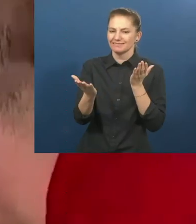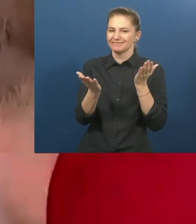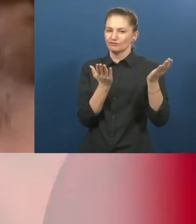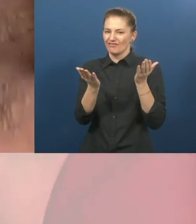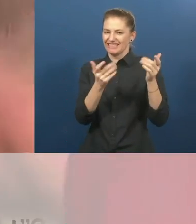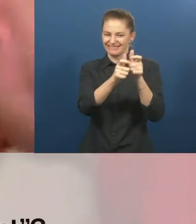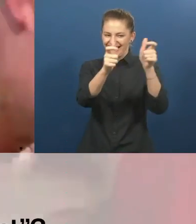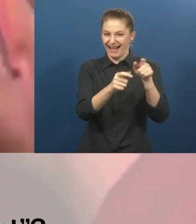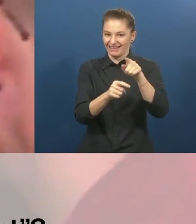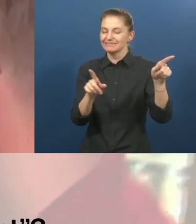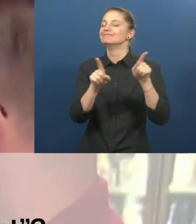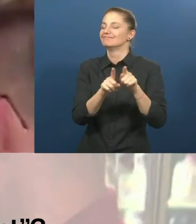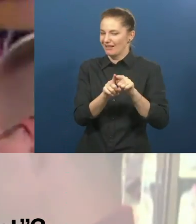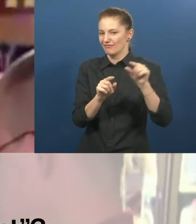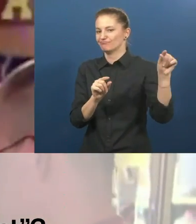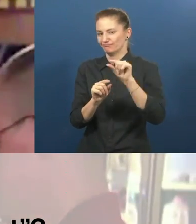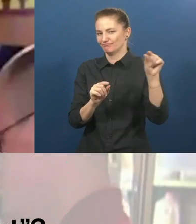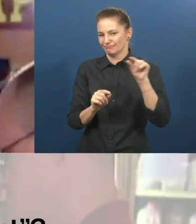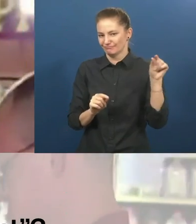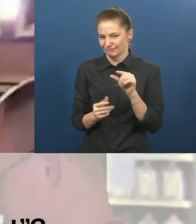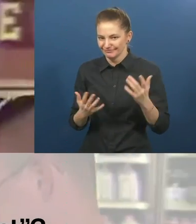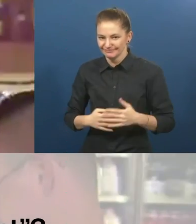well. What is next for customized employment?